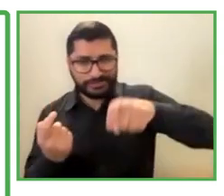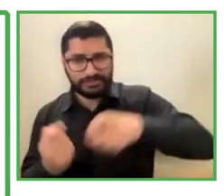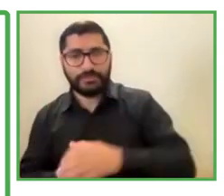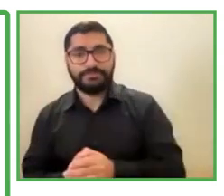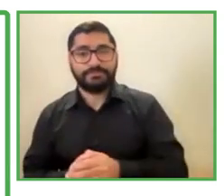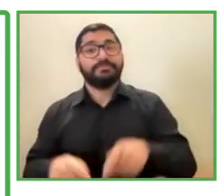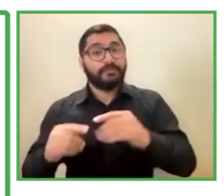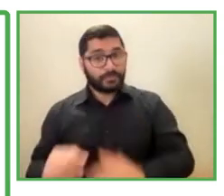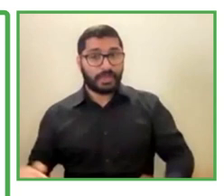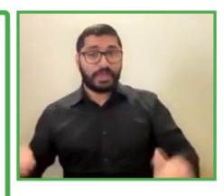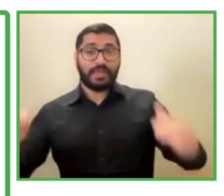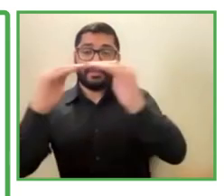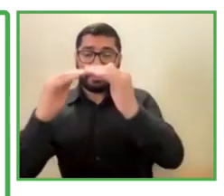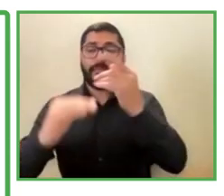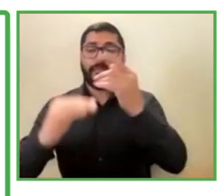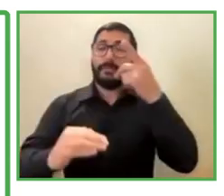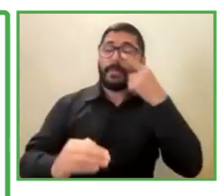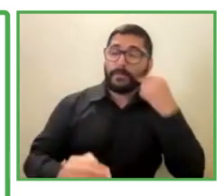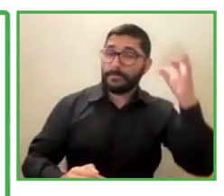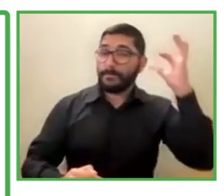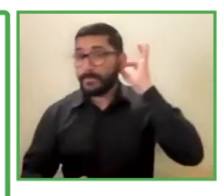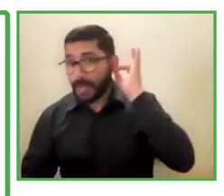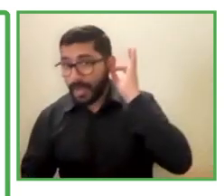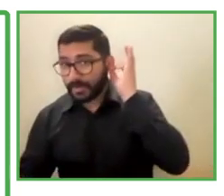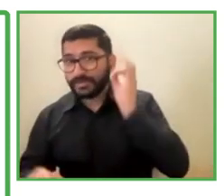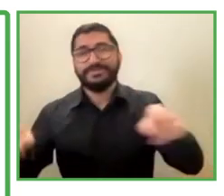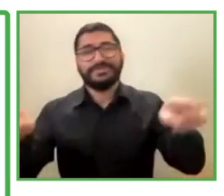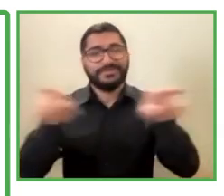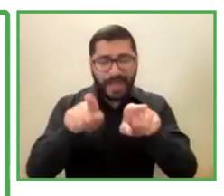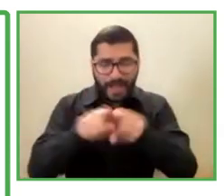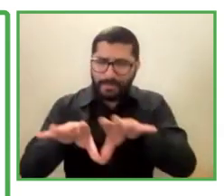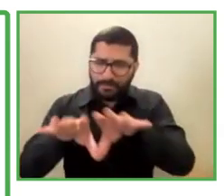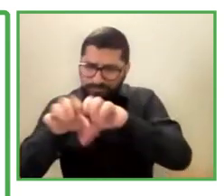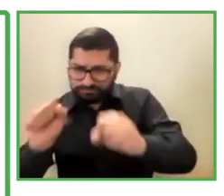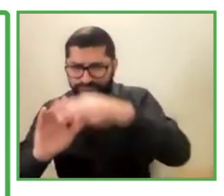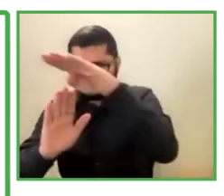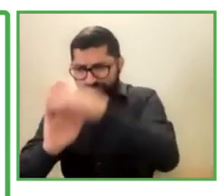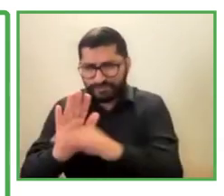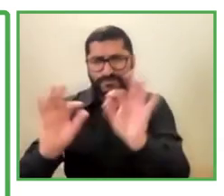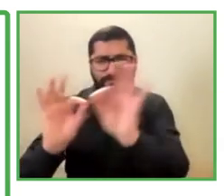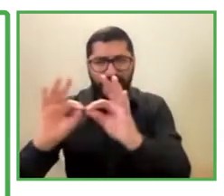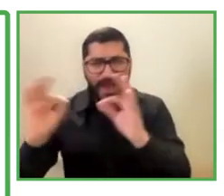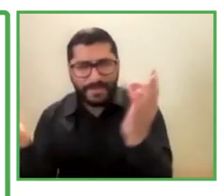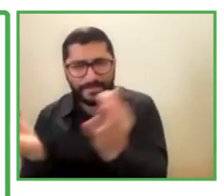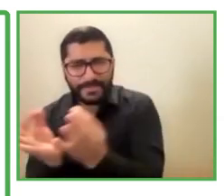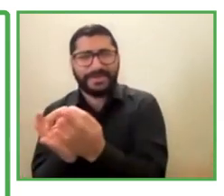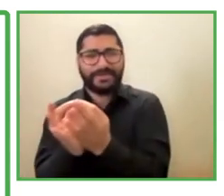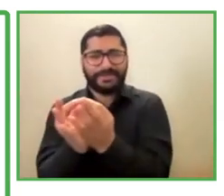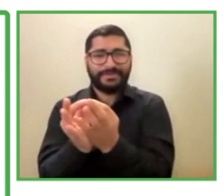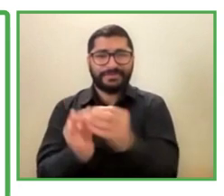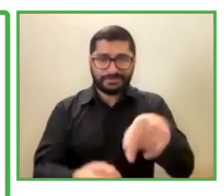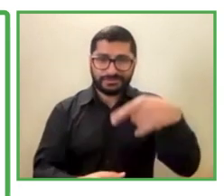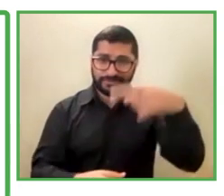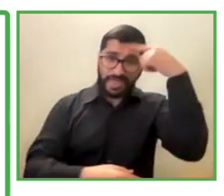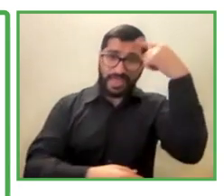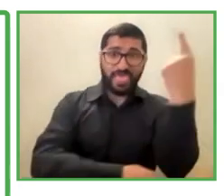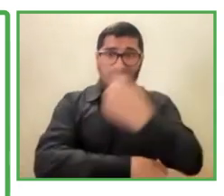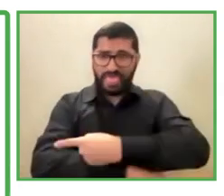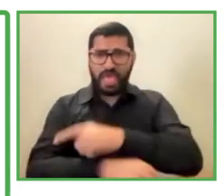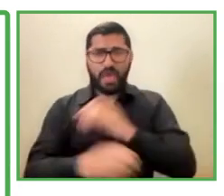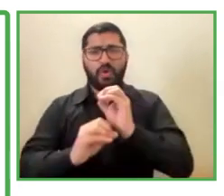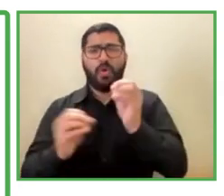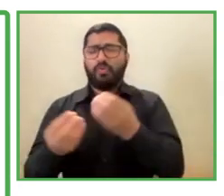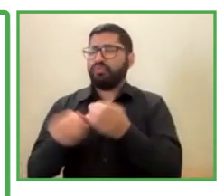and labor conciliation between life and work are the most important